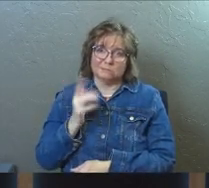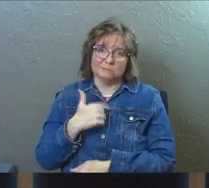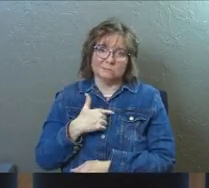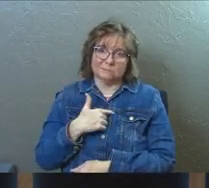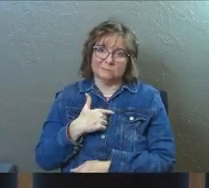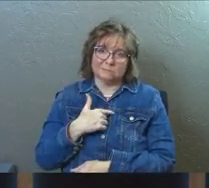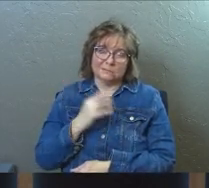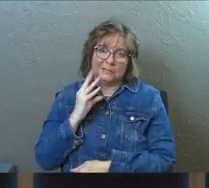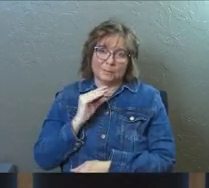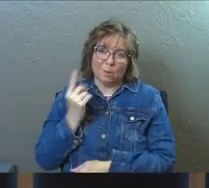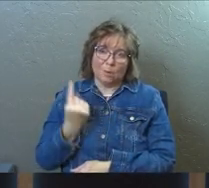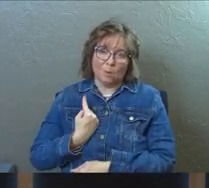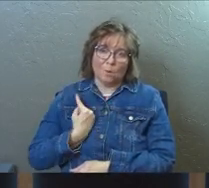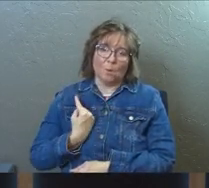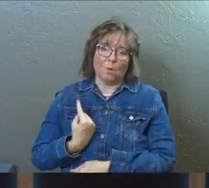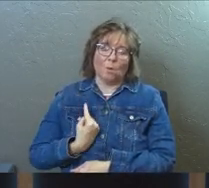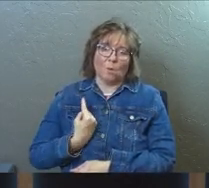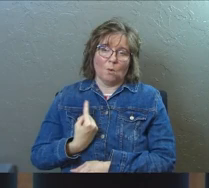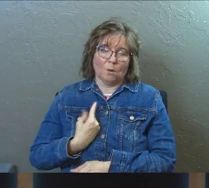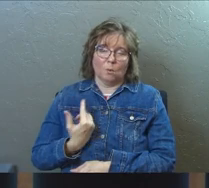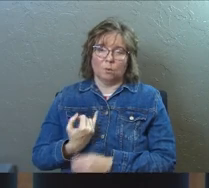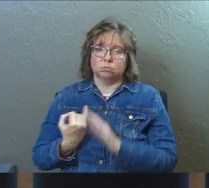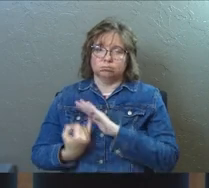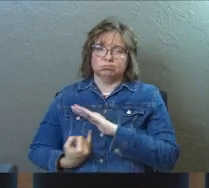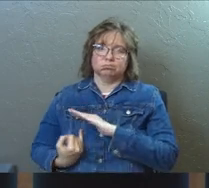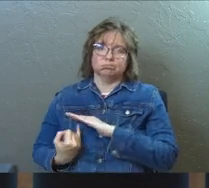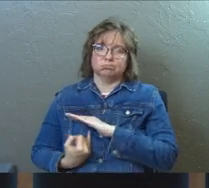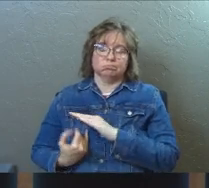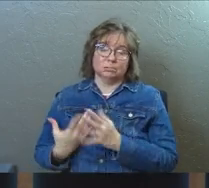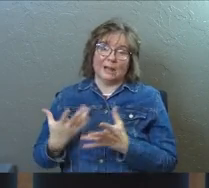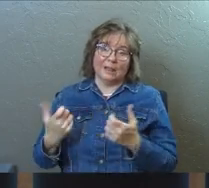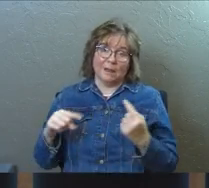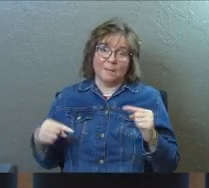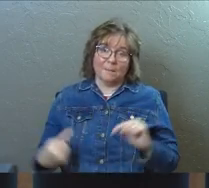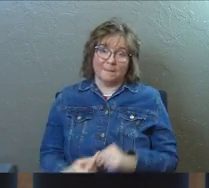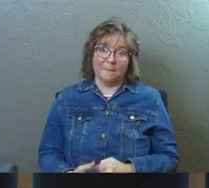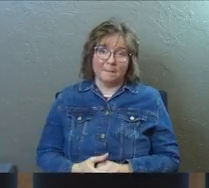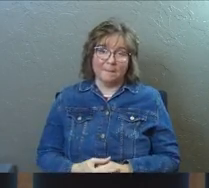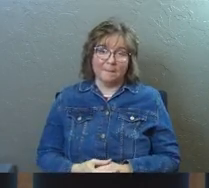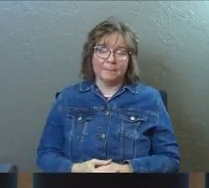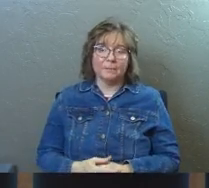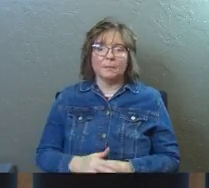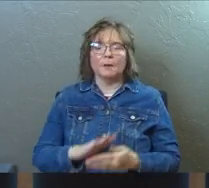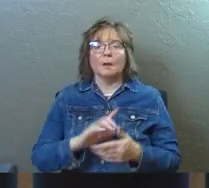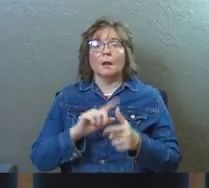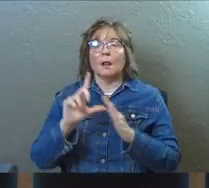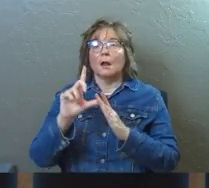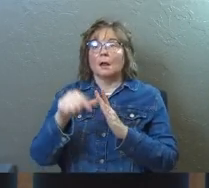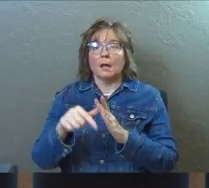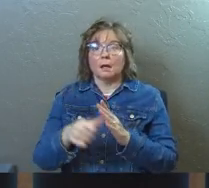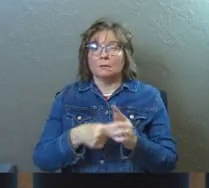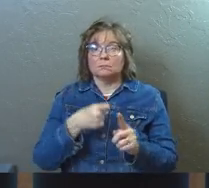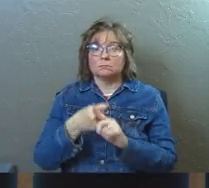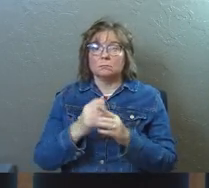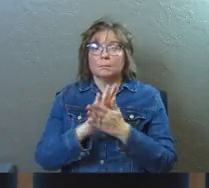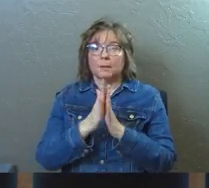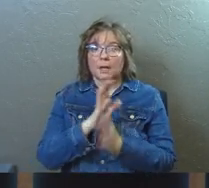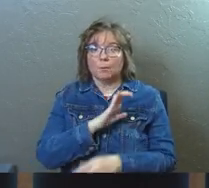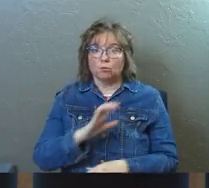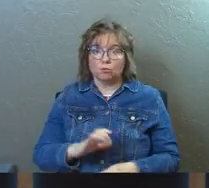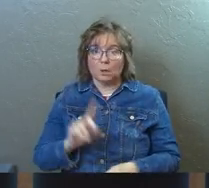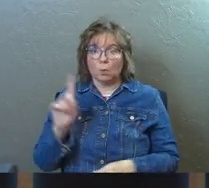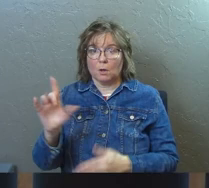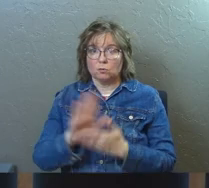ever have met. Just really in a lot of pain. When I became a Christian and went off to college,